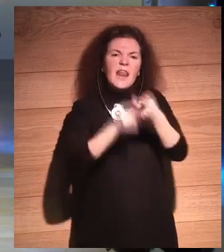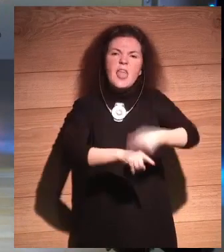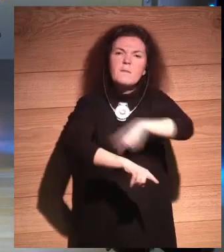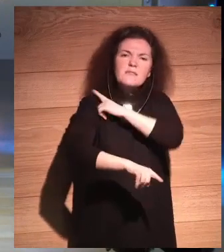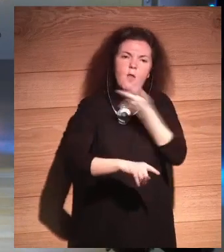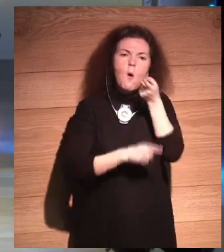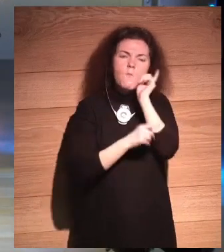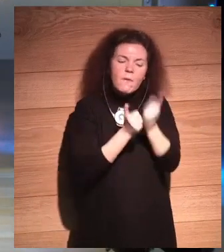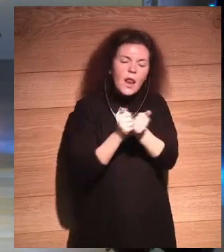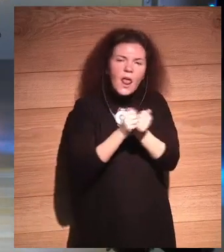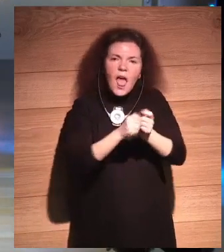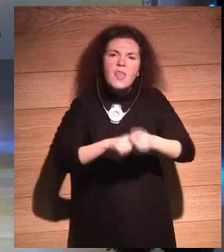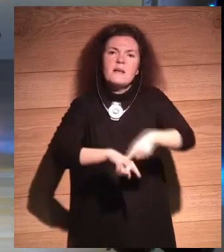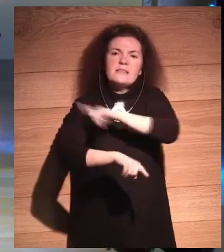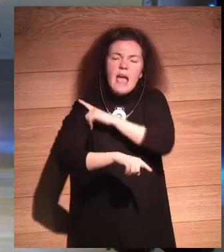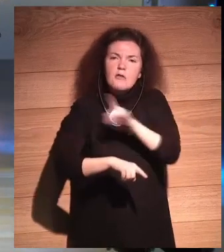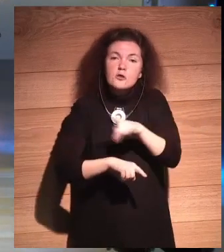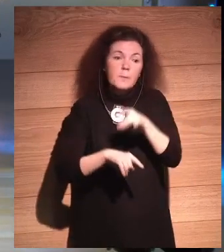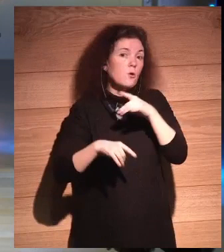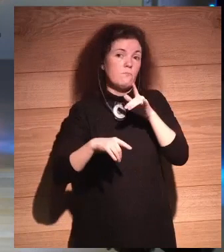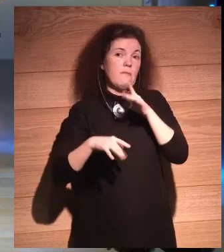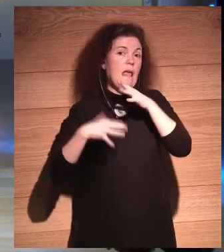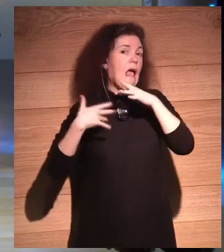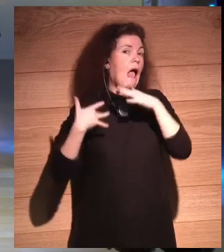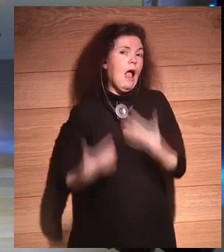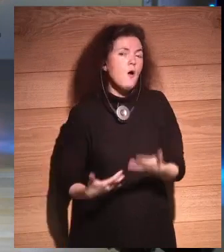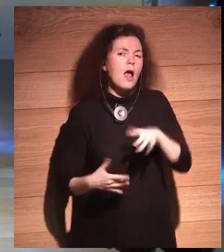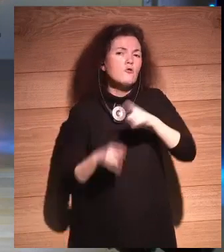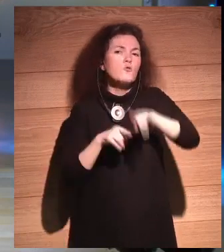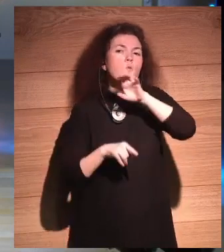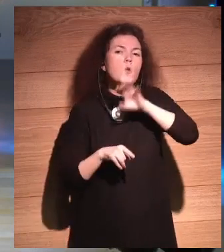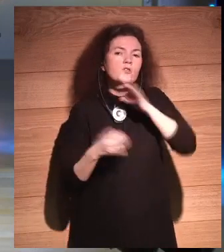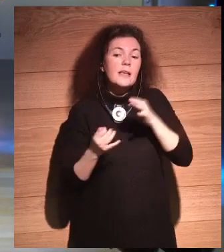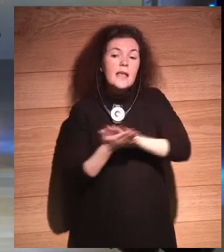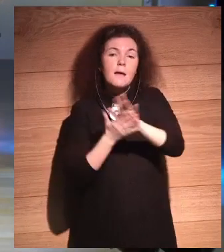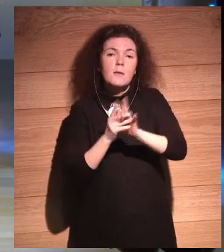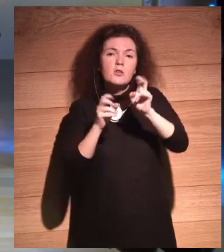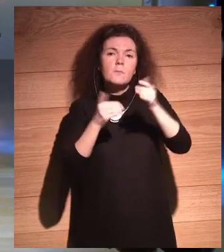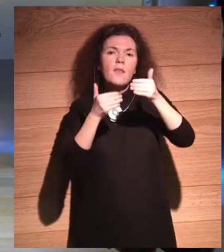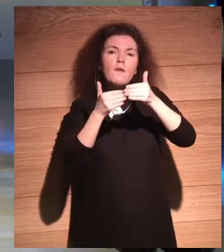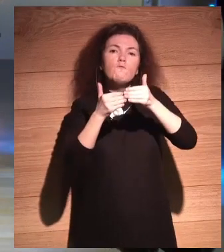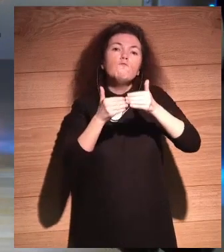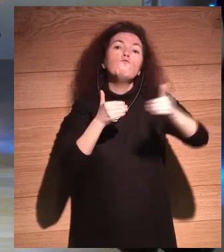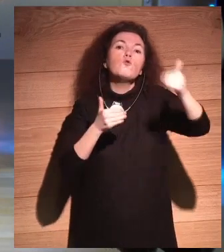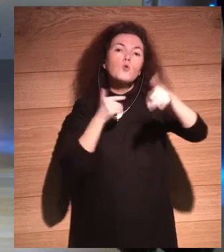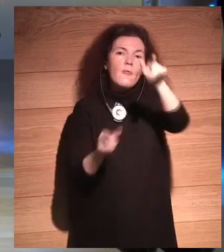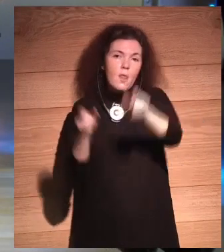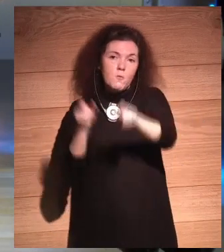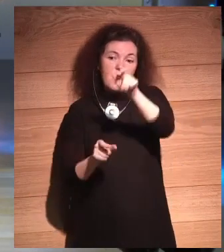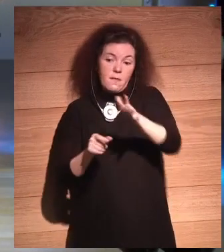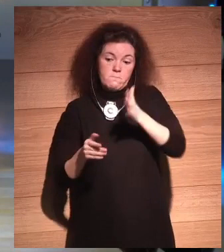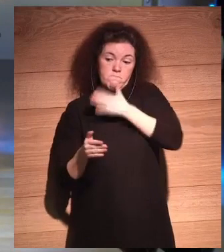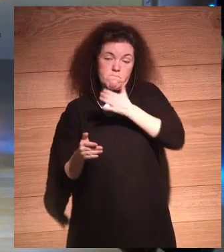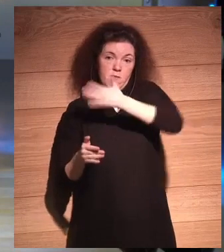so? But today, it's funny, is today we're talking about the future of humanity, the future of us. Because